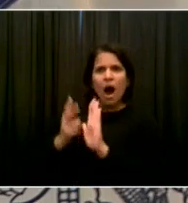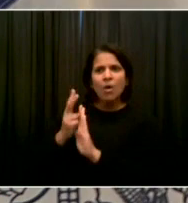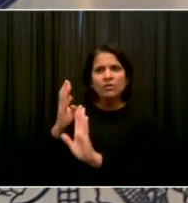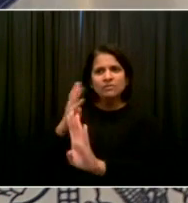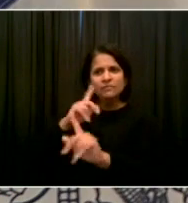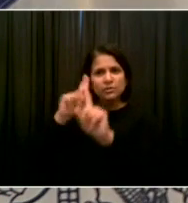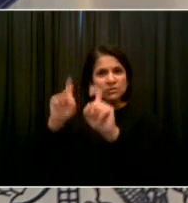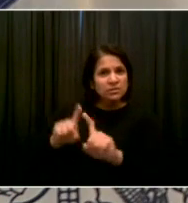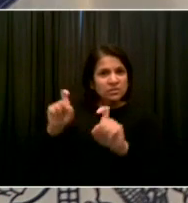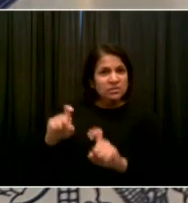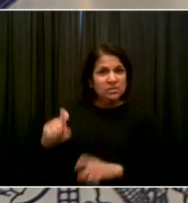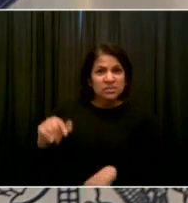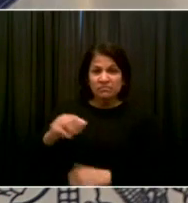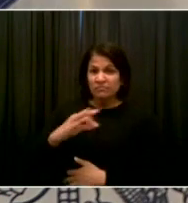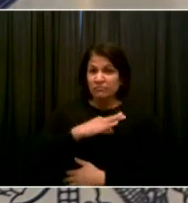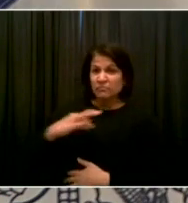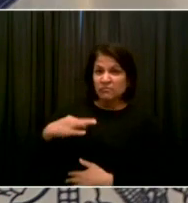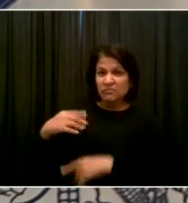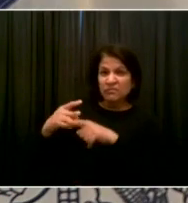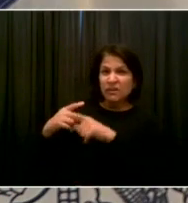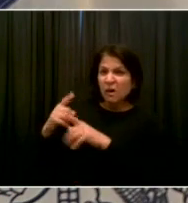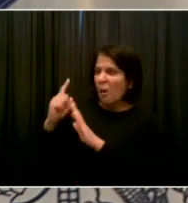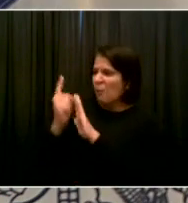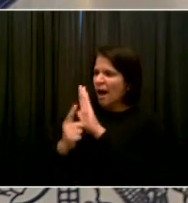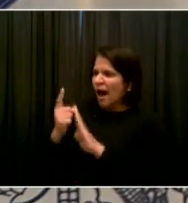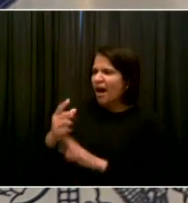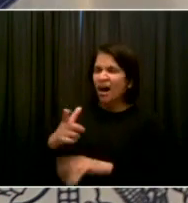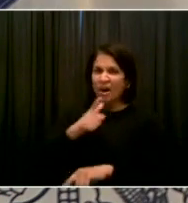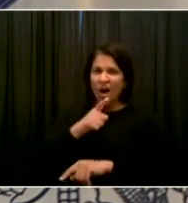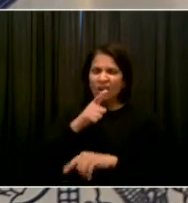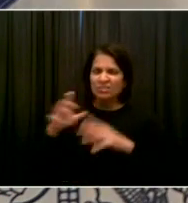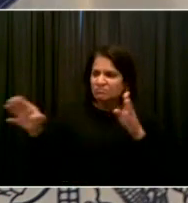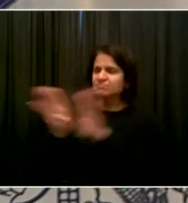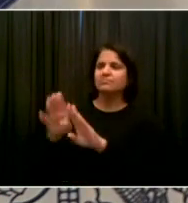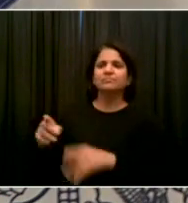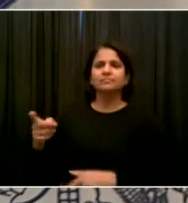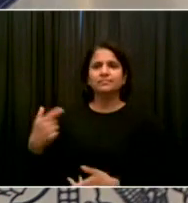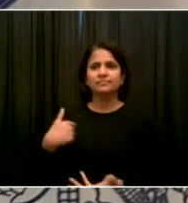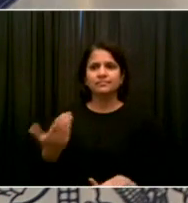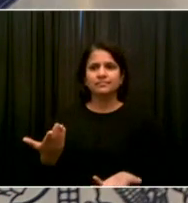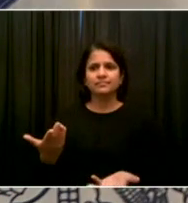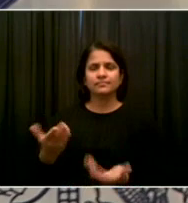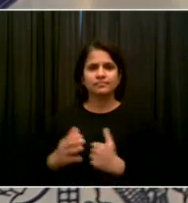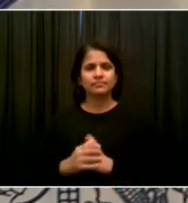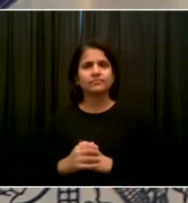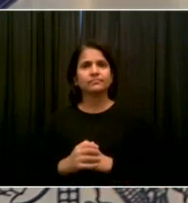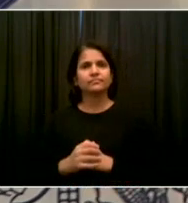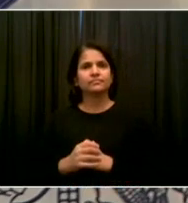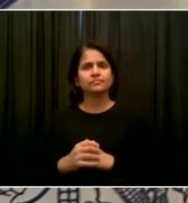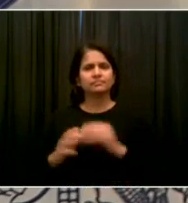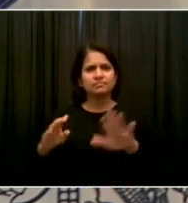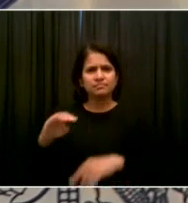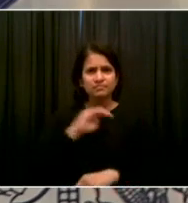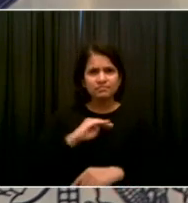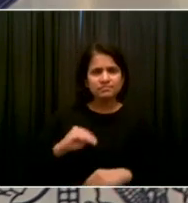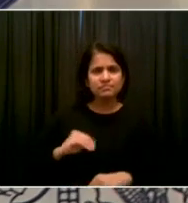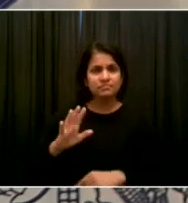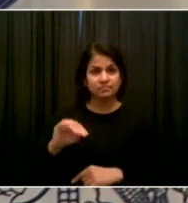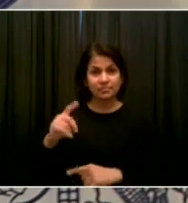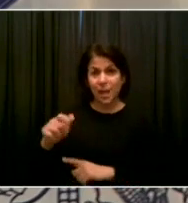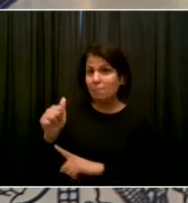Steve, I'm sorry to interrupt. Tell us exactly the site, if it was city run, if it was private, because that's going to help us as we follow up.